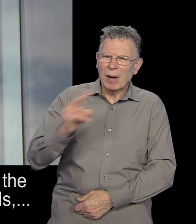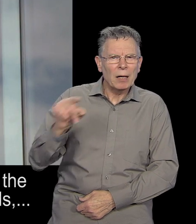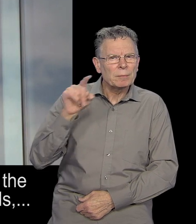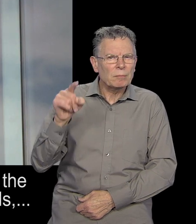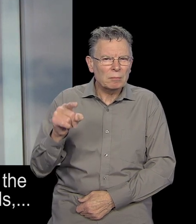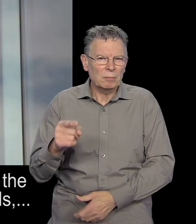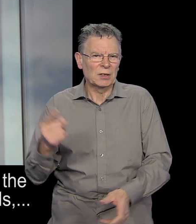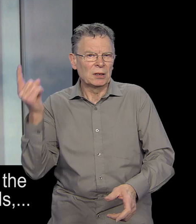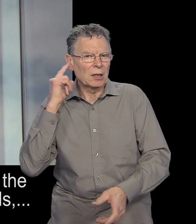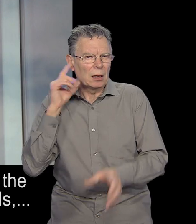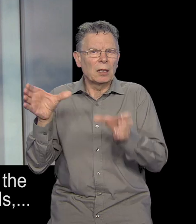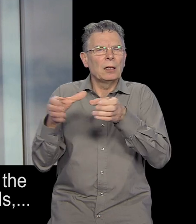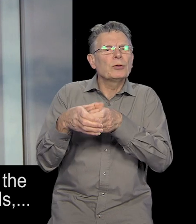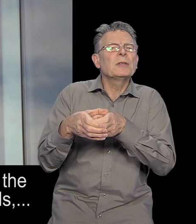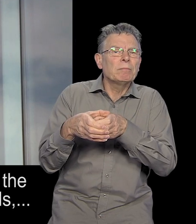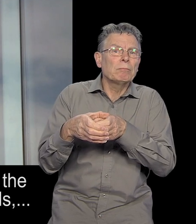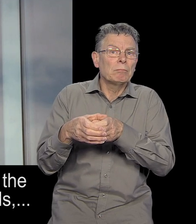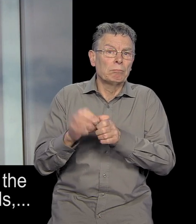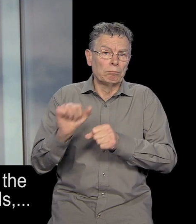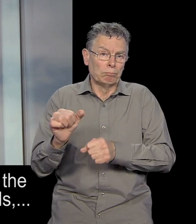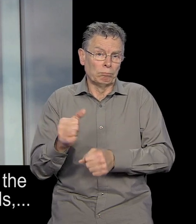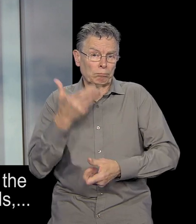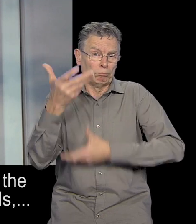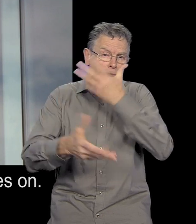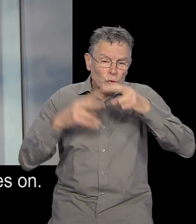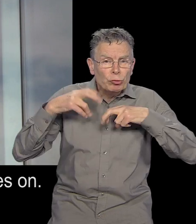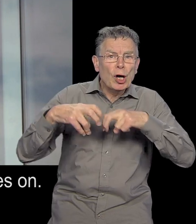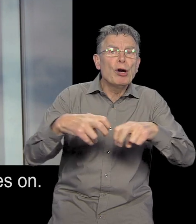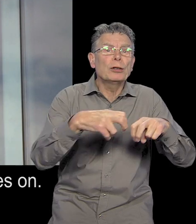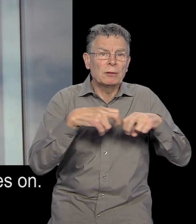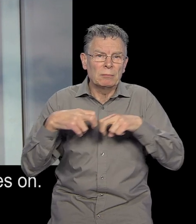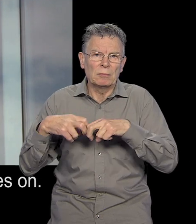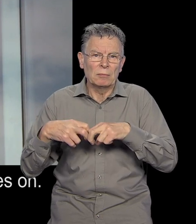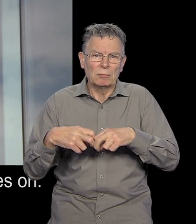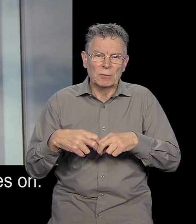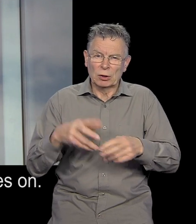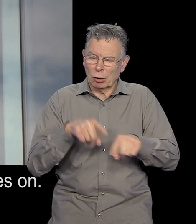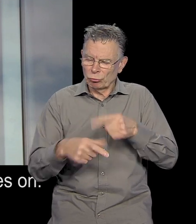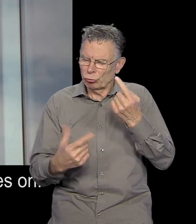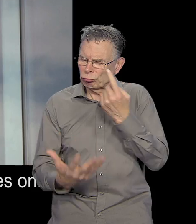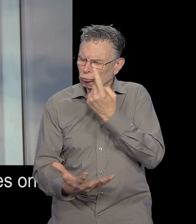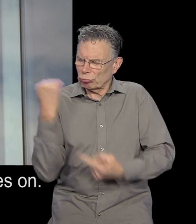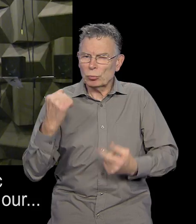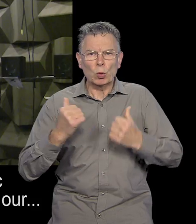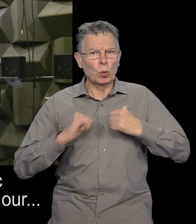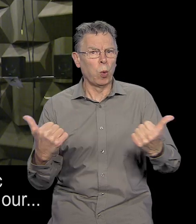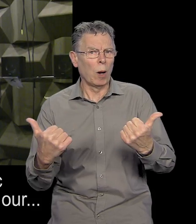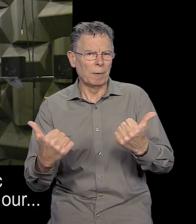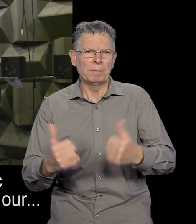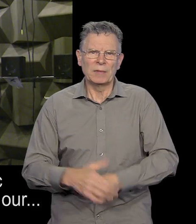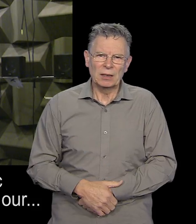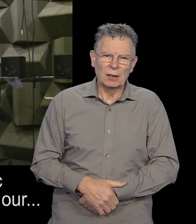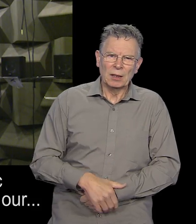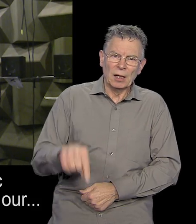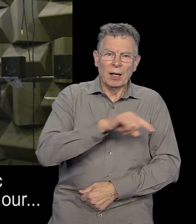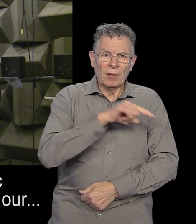Back at the Ear Institute, using the latest hearing research methods, the challenge to find a cure goes on. Here we